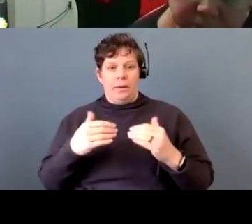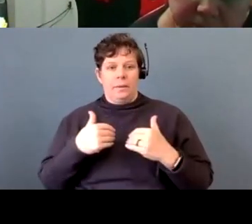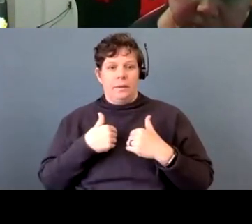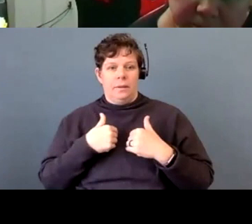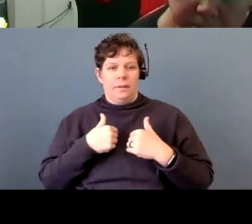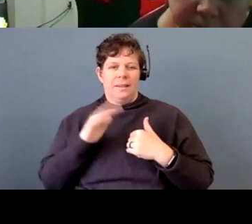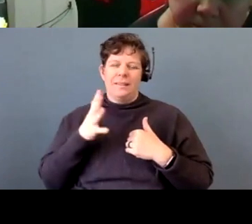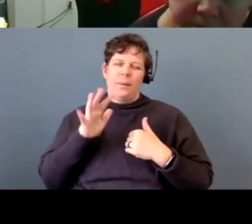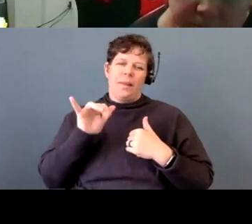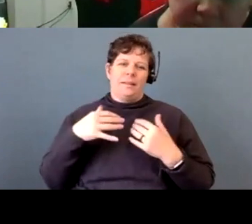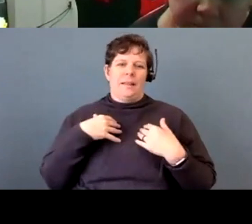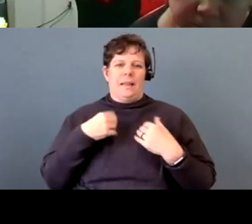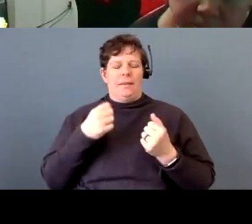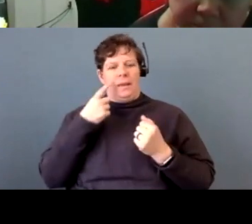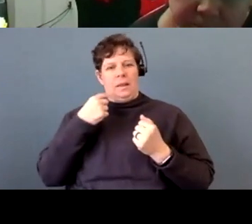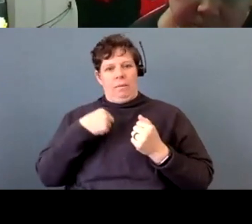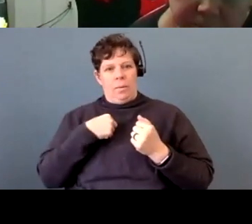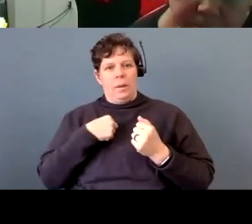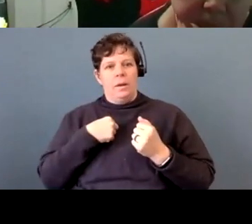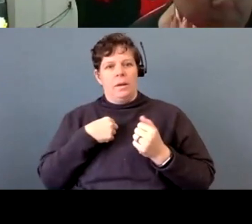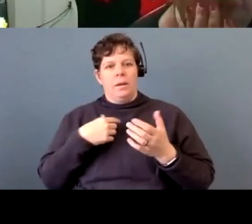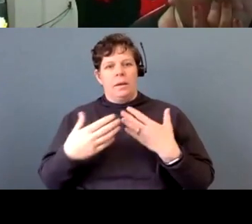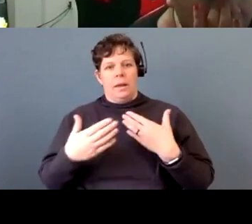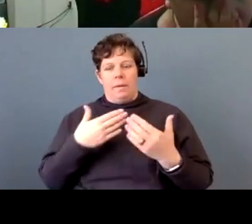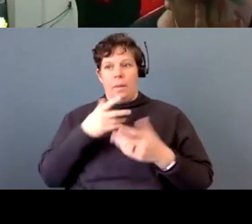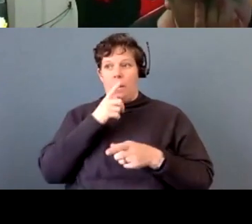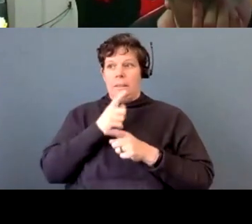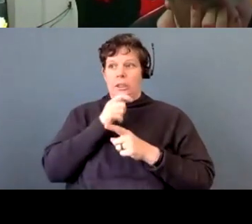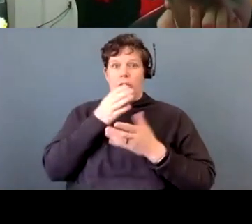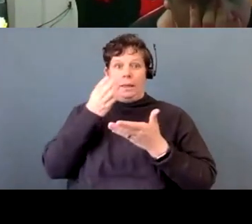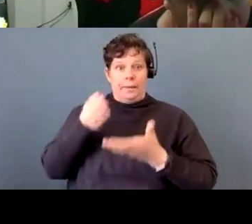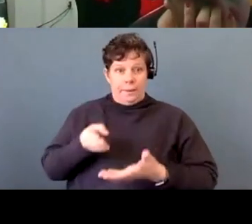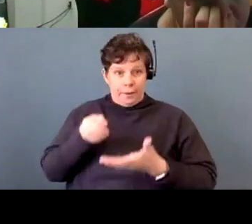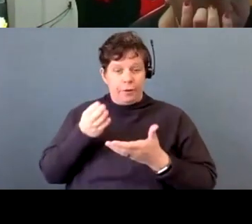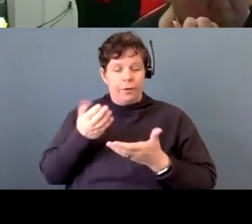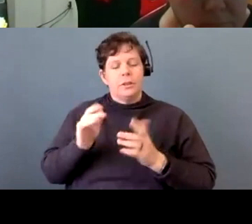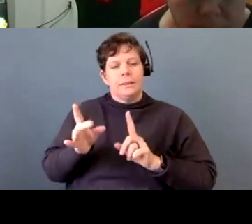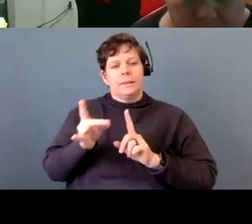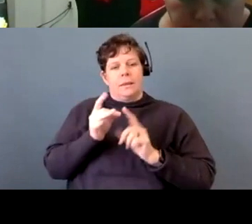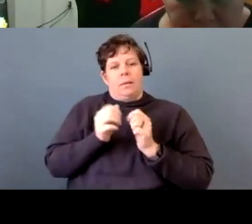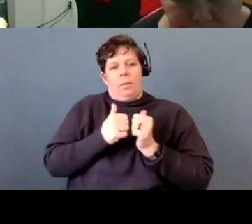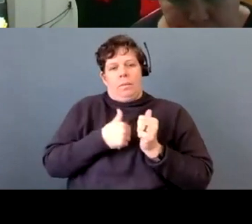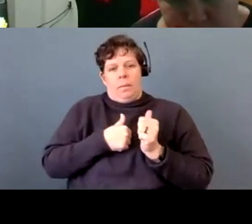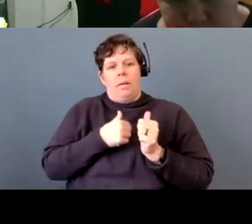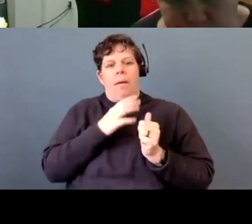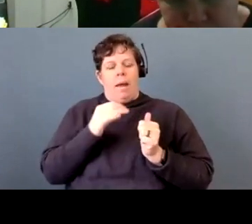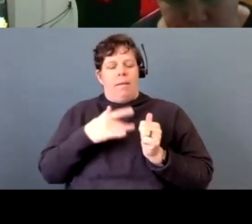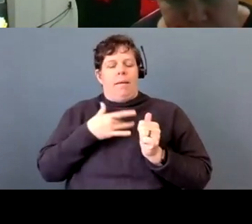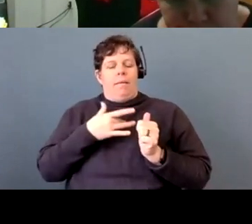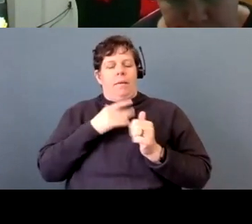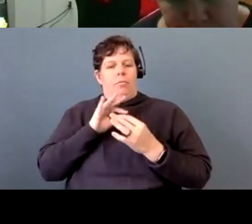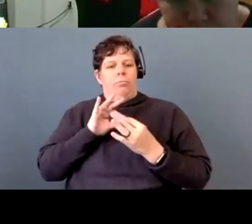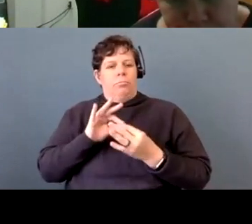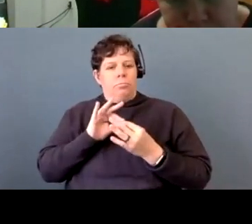that's kind of a healing thing to me because even though she's not here, she's still here with me and I can feel that. So, and